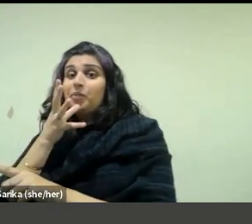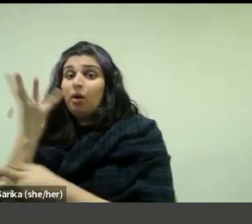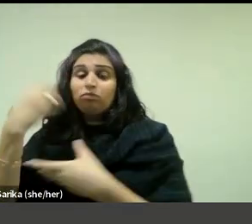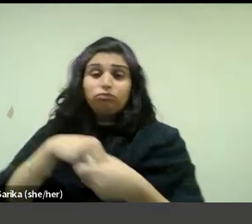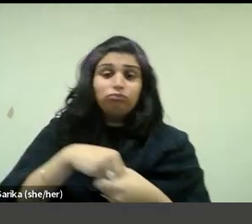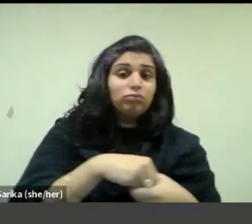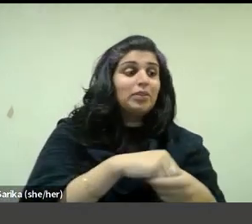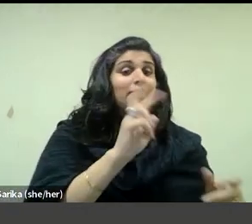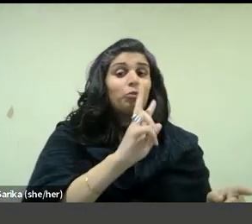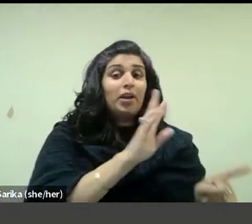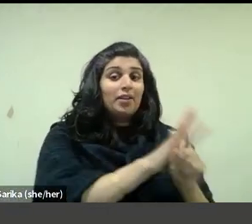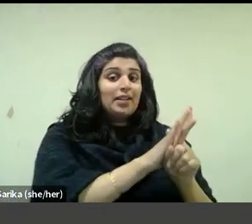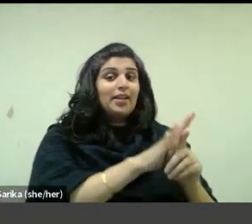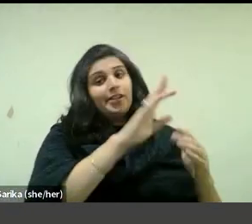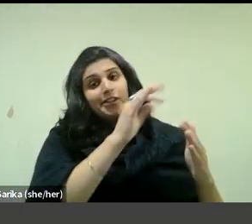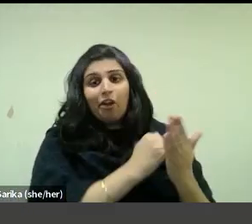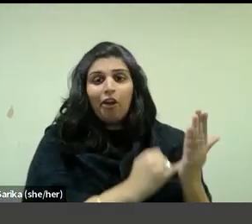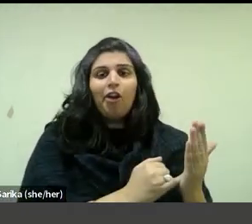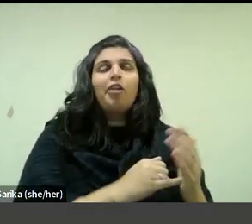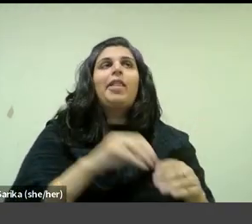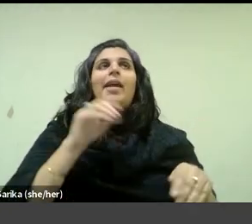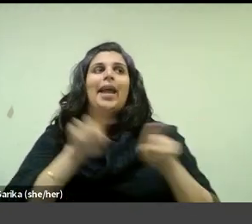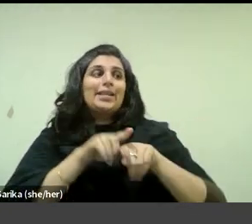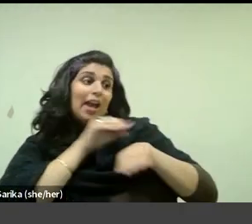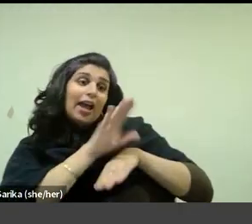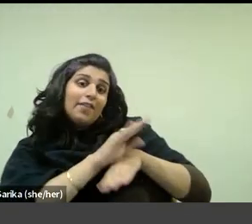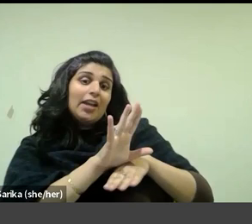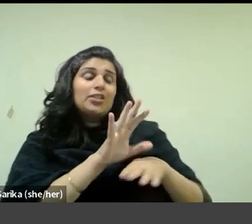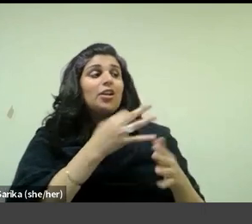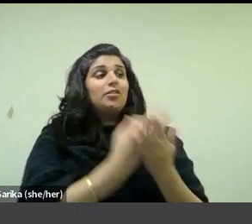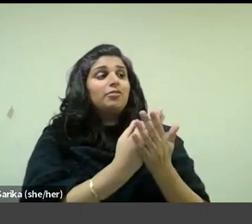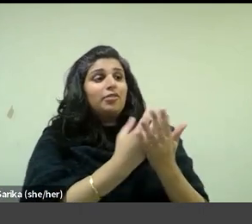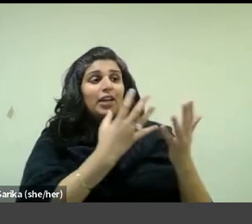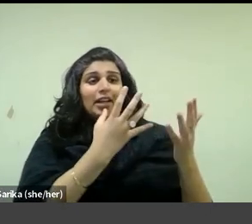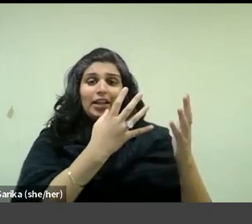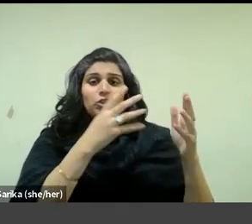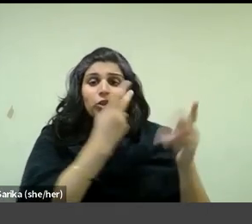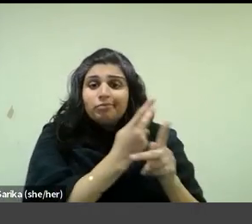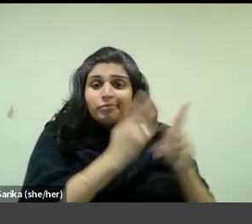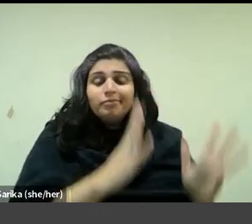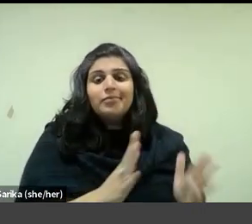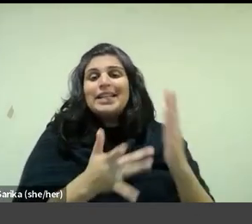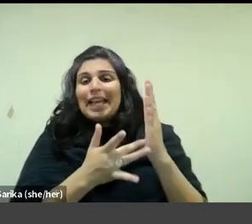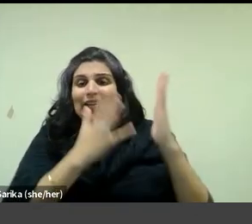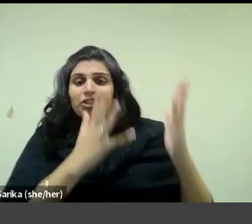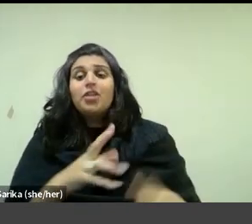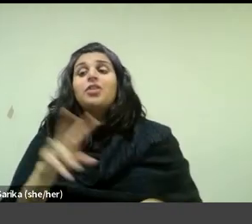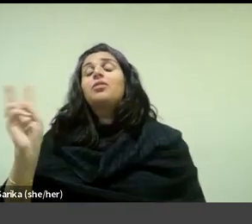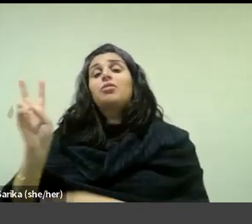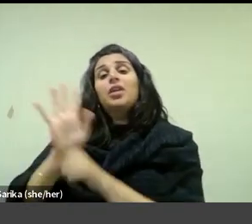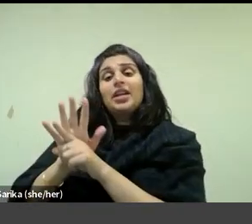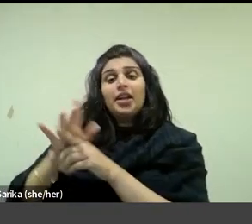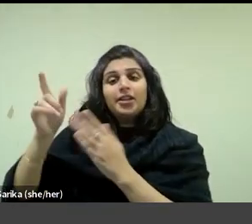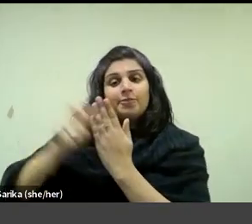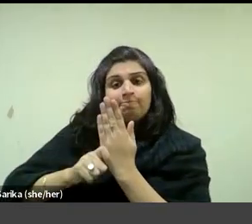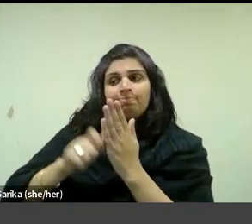practice, so thinking about her as a kind of advisor, a financier and a technician. Vuillard's journals provide